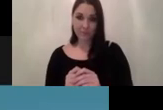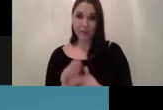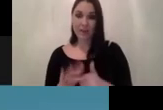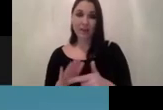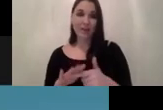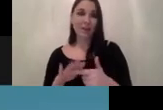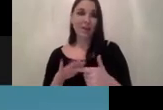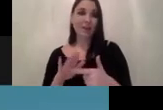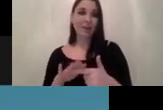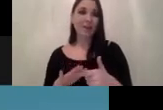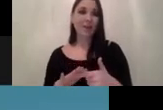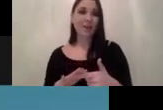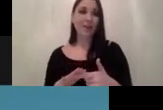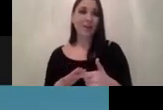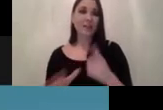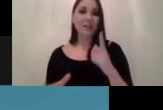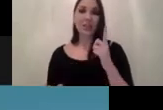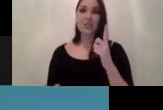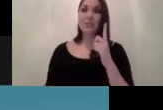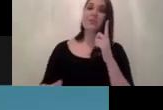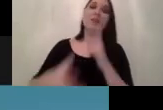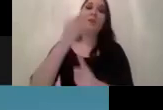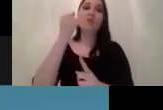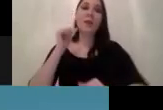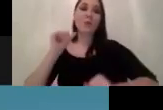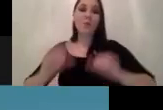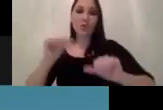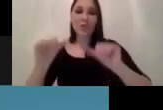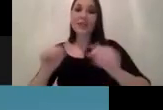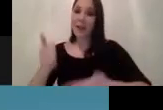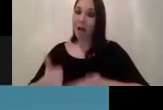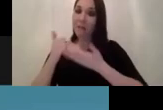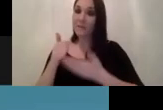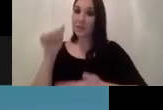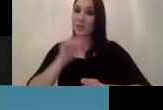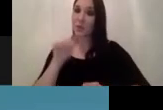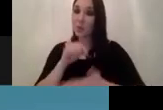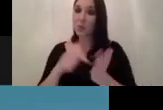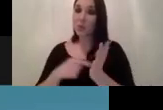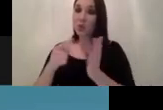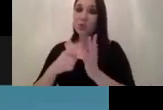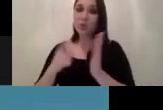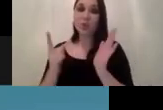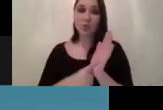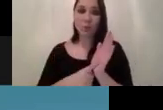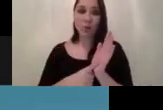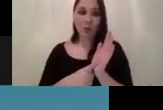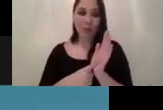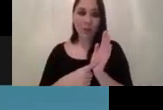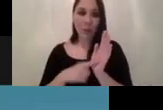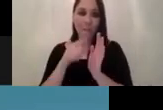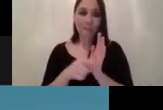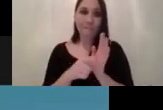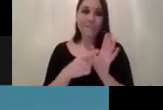discovery process i have found it to be very helpful to use a tool called ai the game this is provided by our